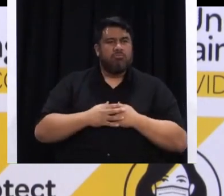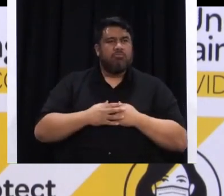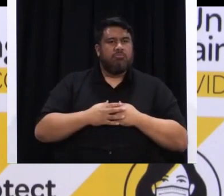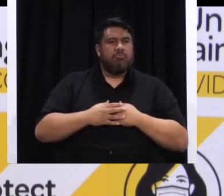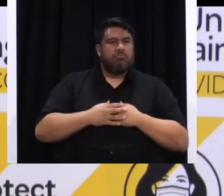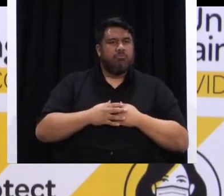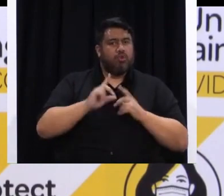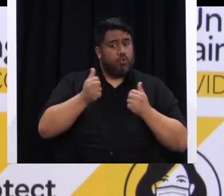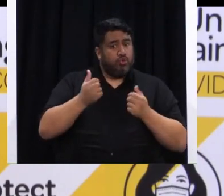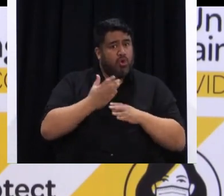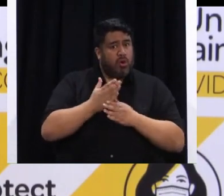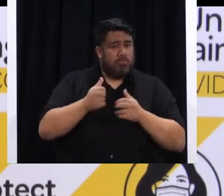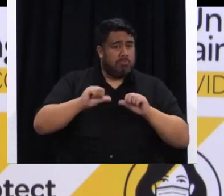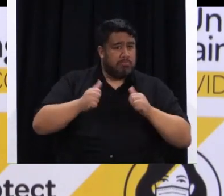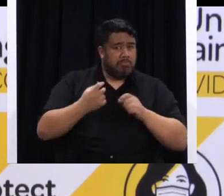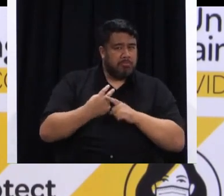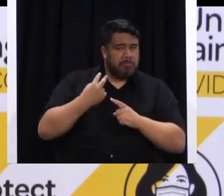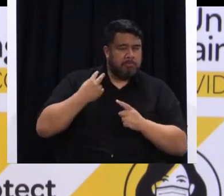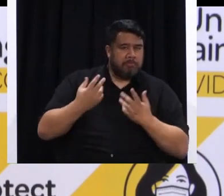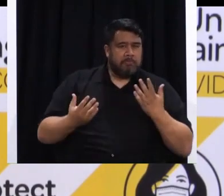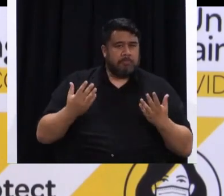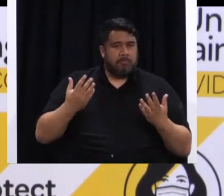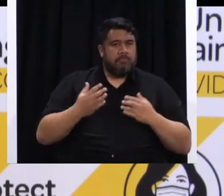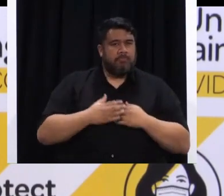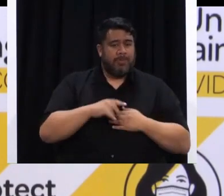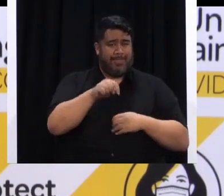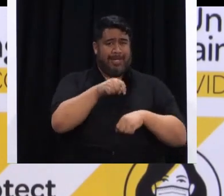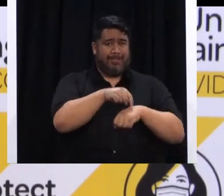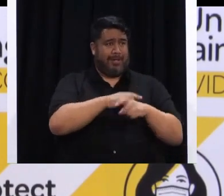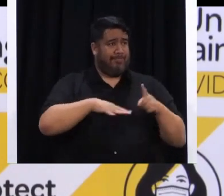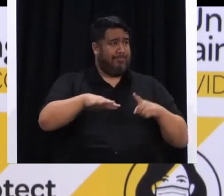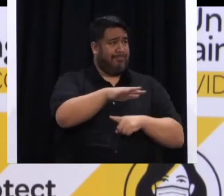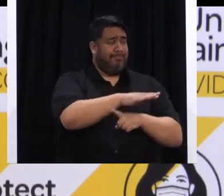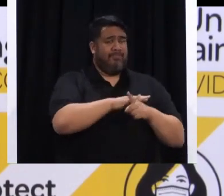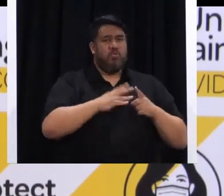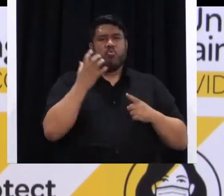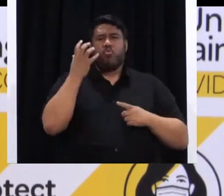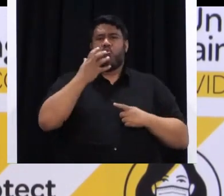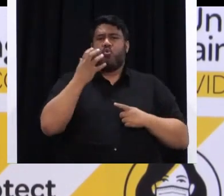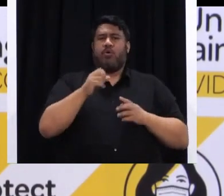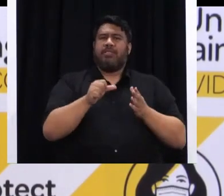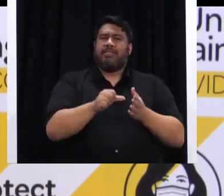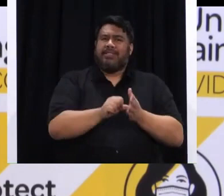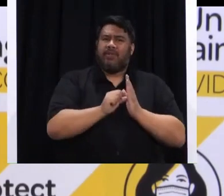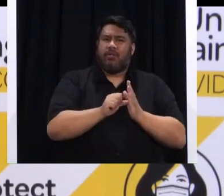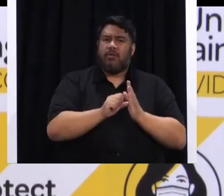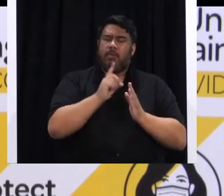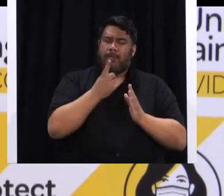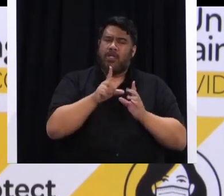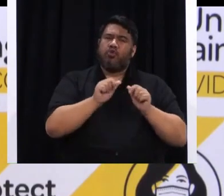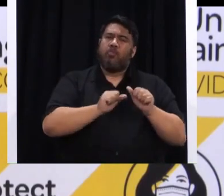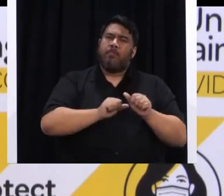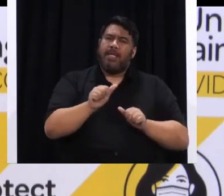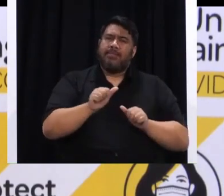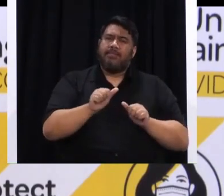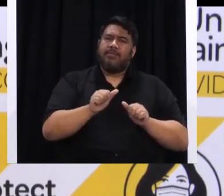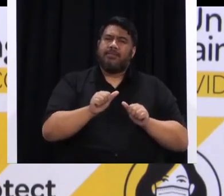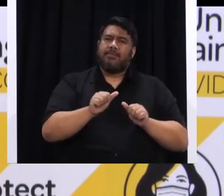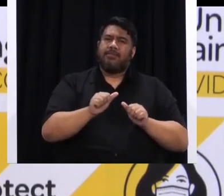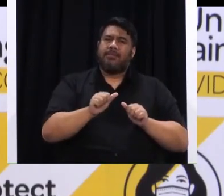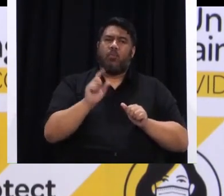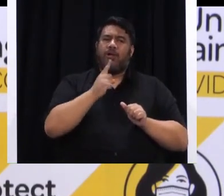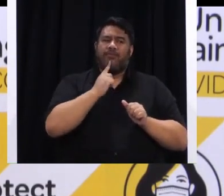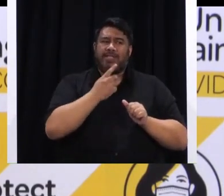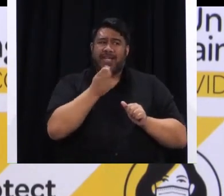do have clinicians that are working in a really difficult environment, that they do the very best they can with the information they have at the